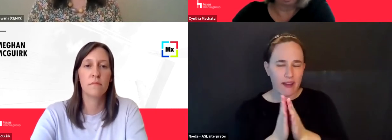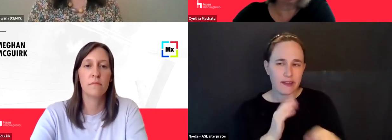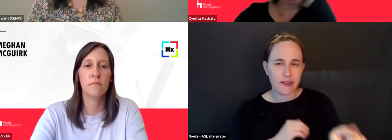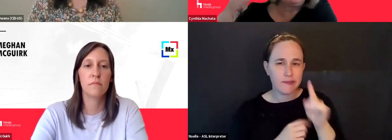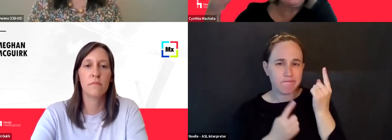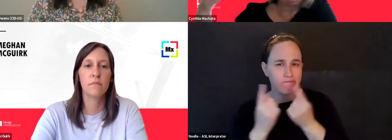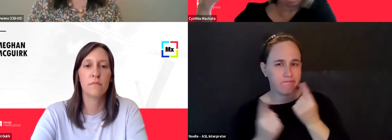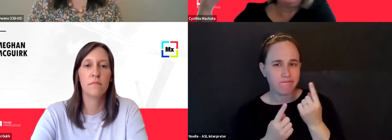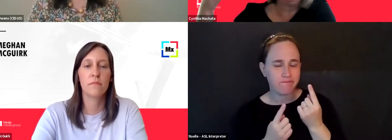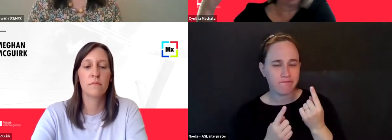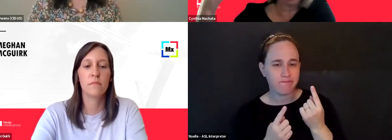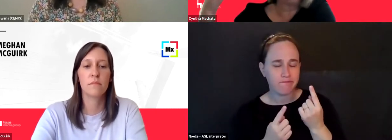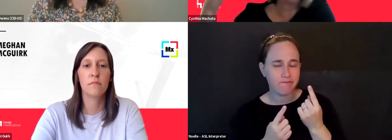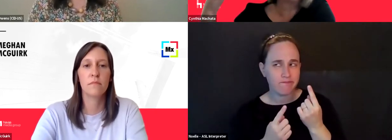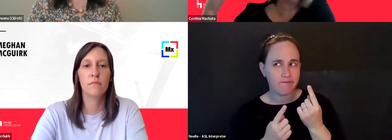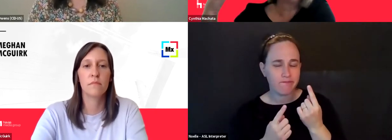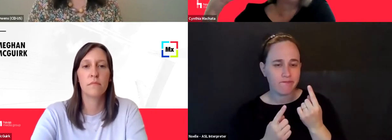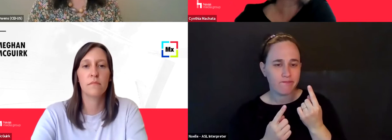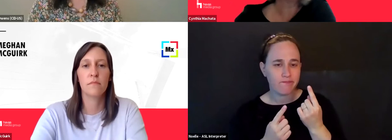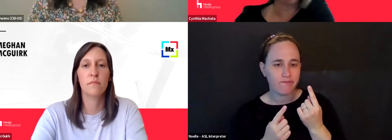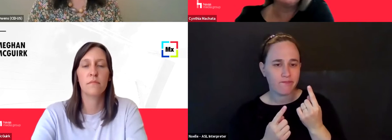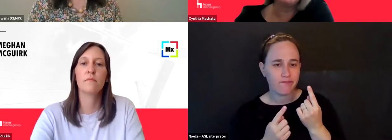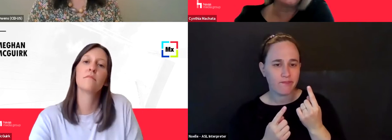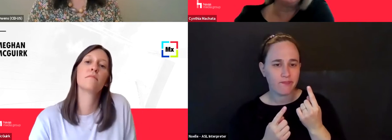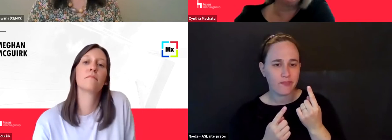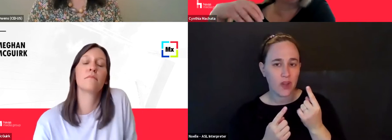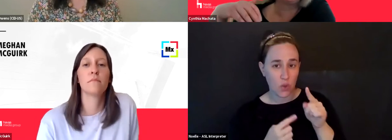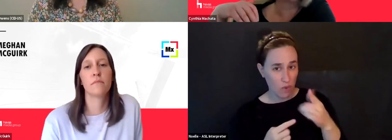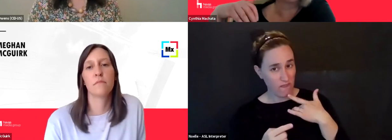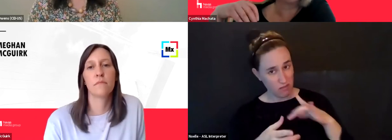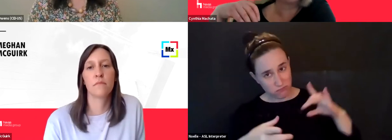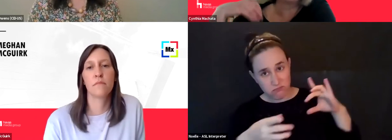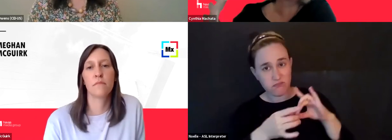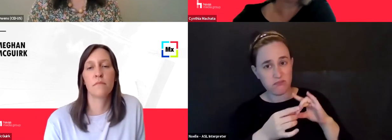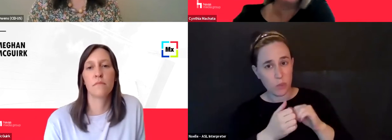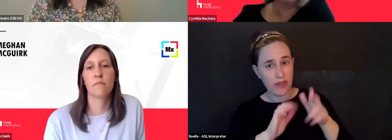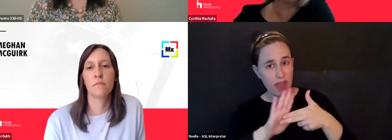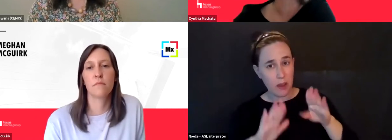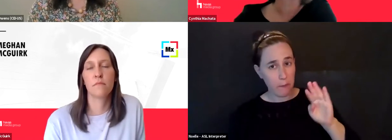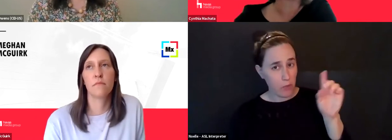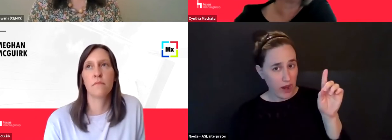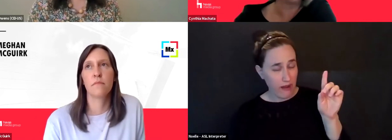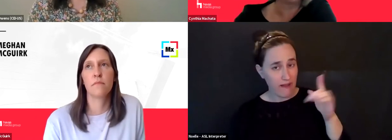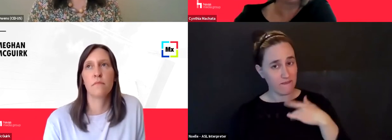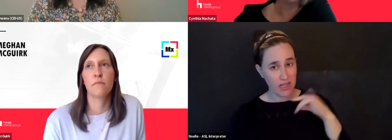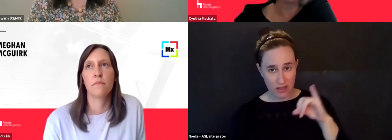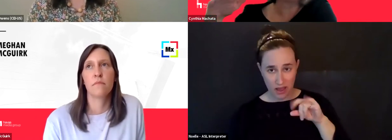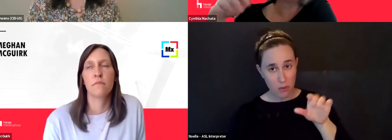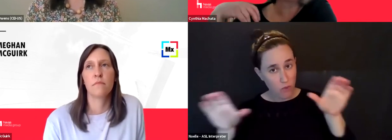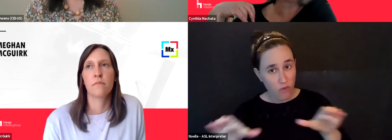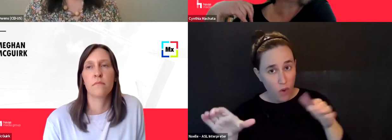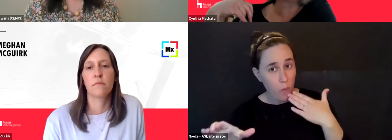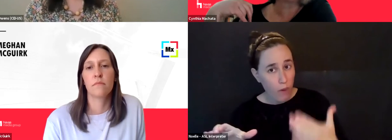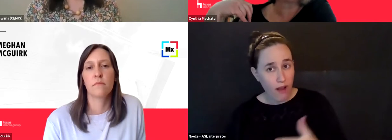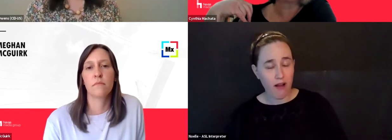know, what is, how, um, close do you feel to this brand? Does it actually do the things that it says that it should do? Um,